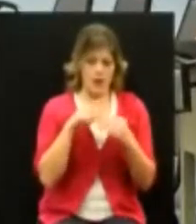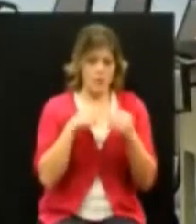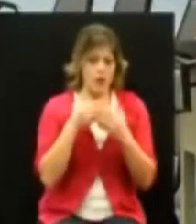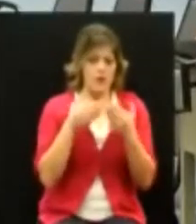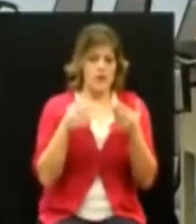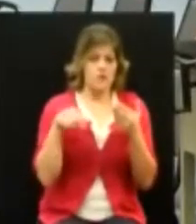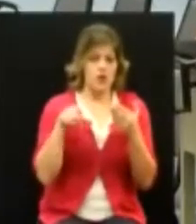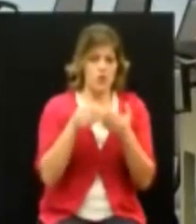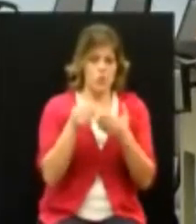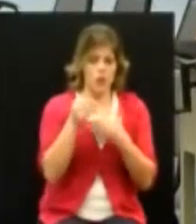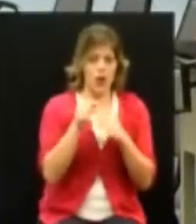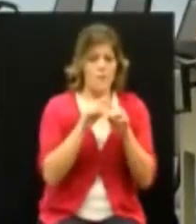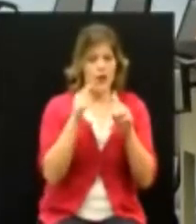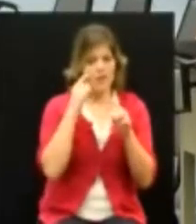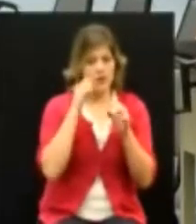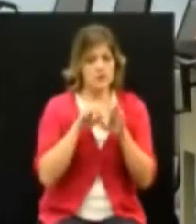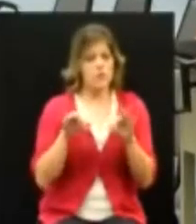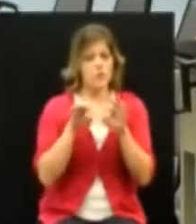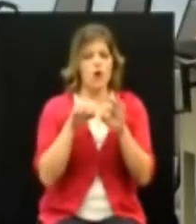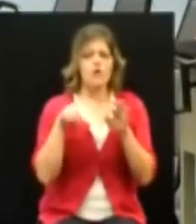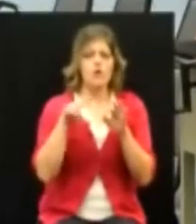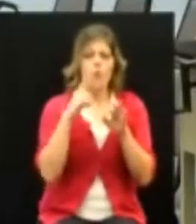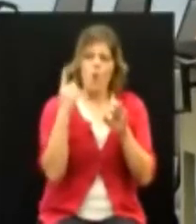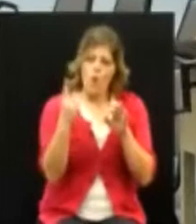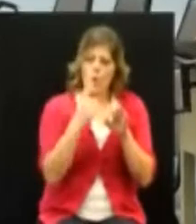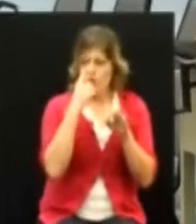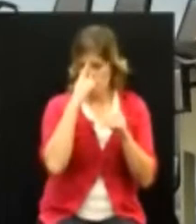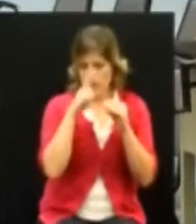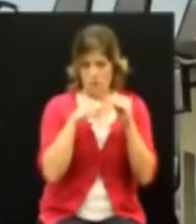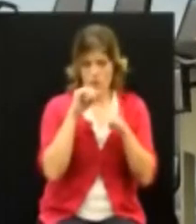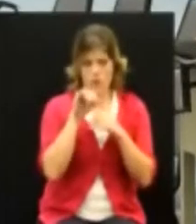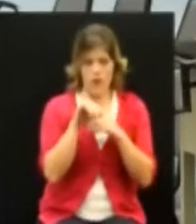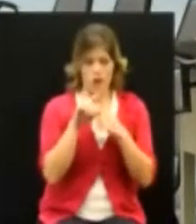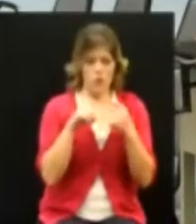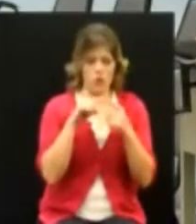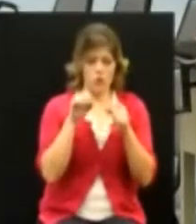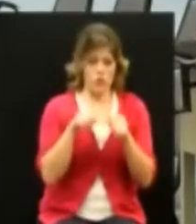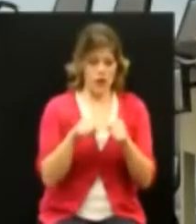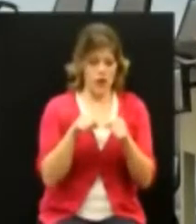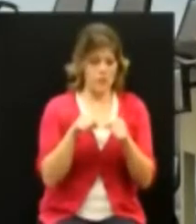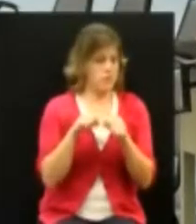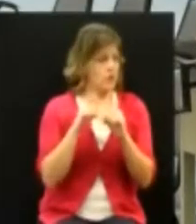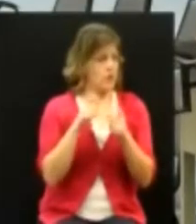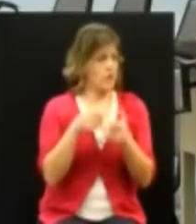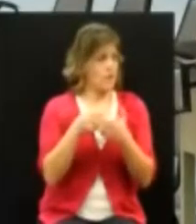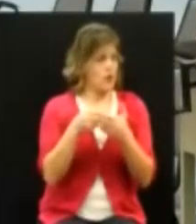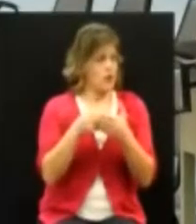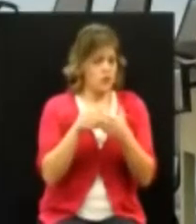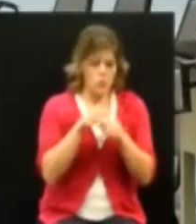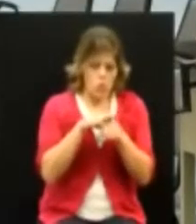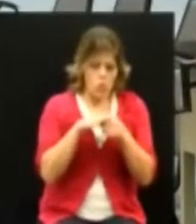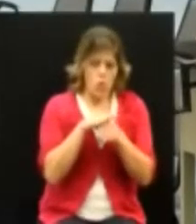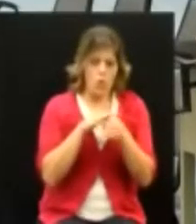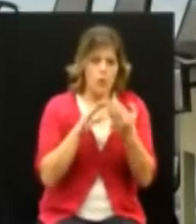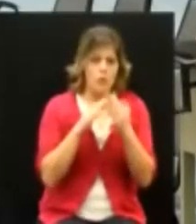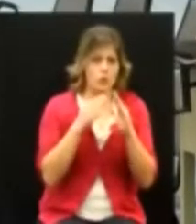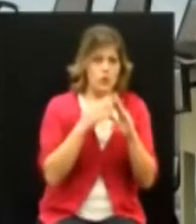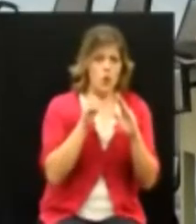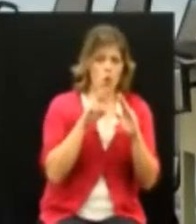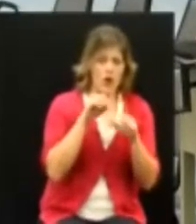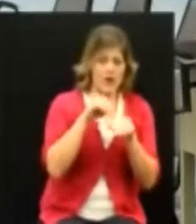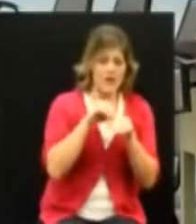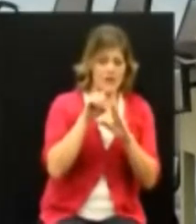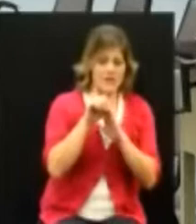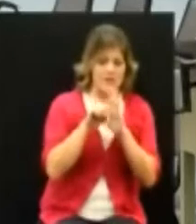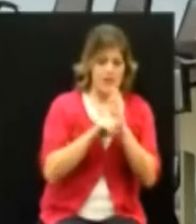think it's important that you're always thinking about that whenever you can spend your money in the local community or at least within the state of